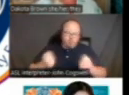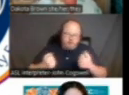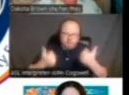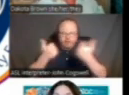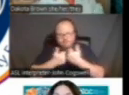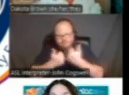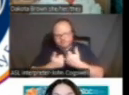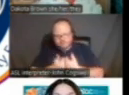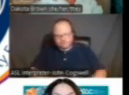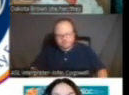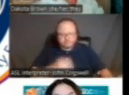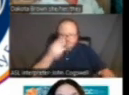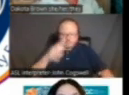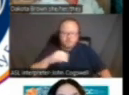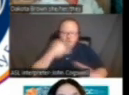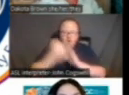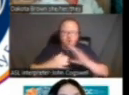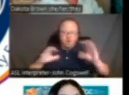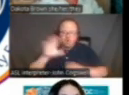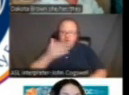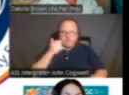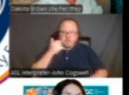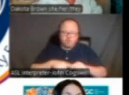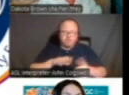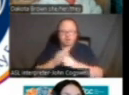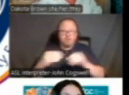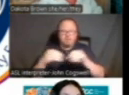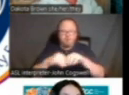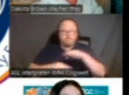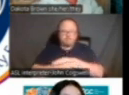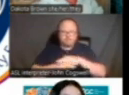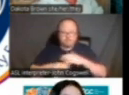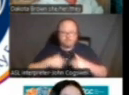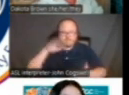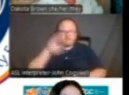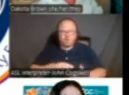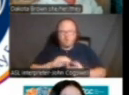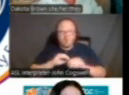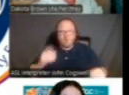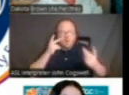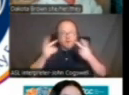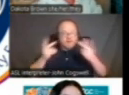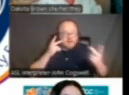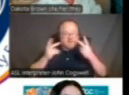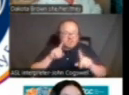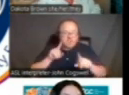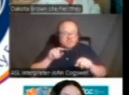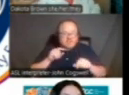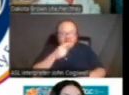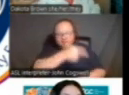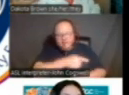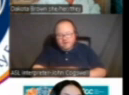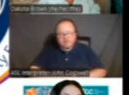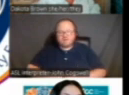And by the way, the art classes, they're doing their best to be accessible. They had a low no vision attendant at one and